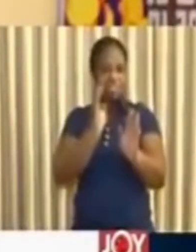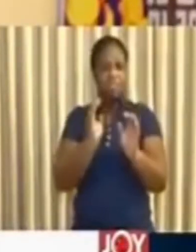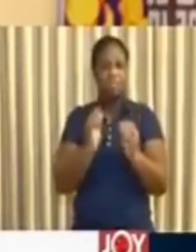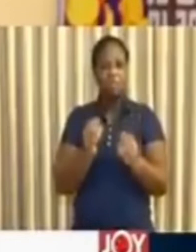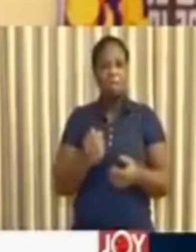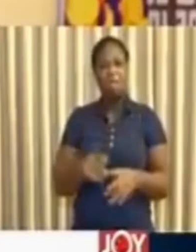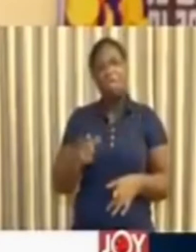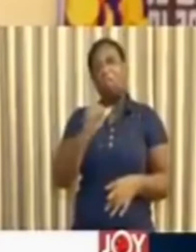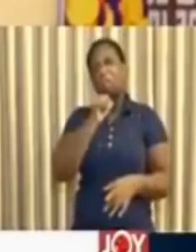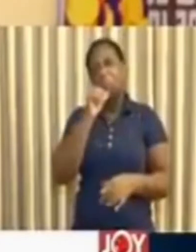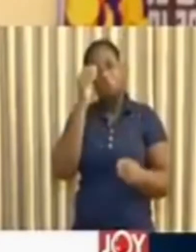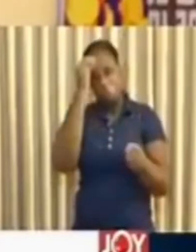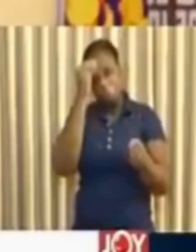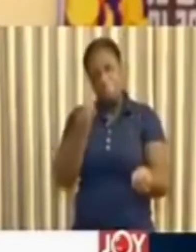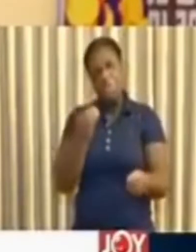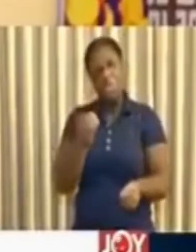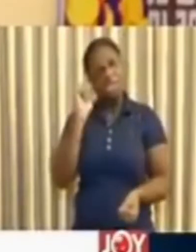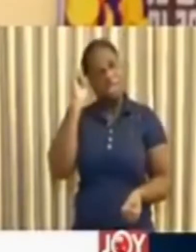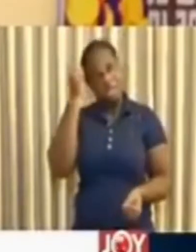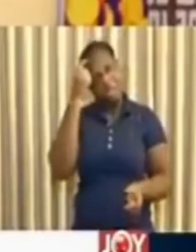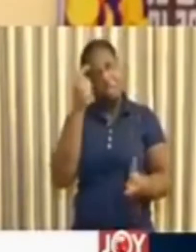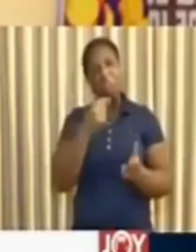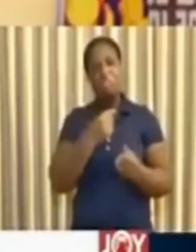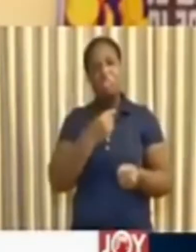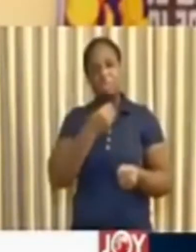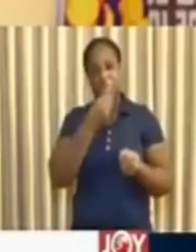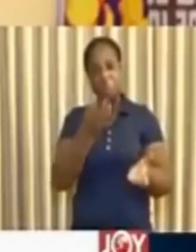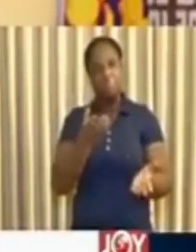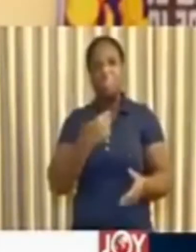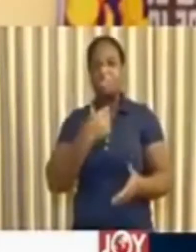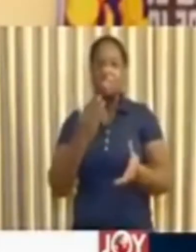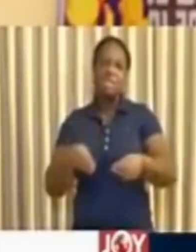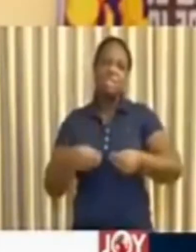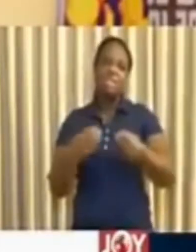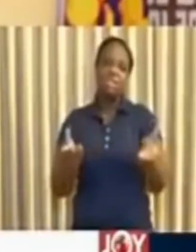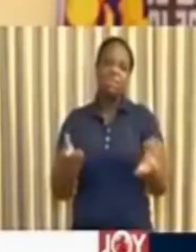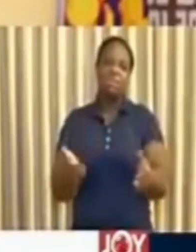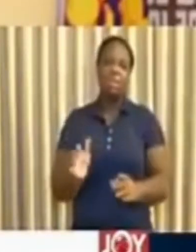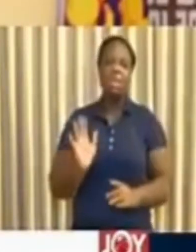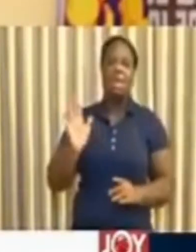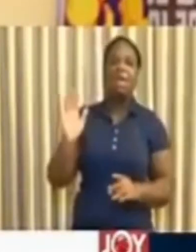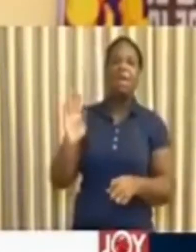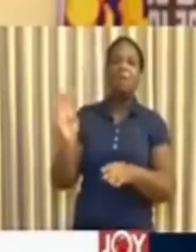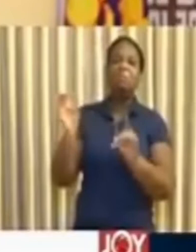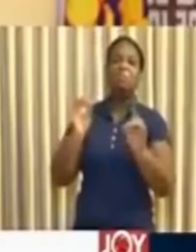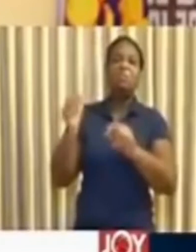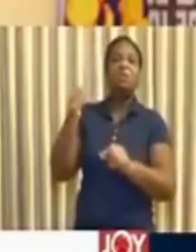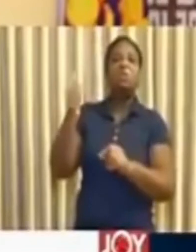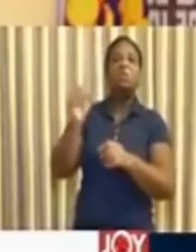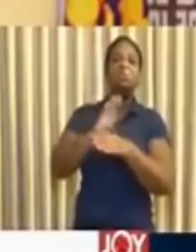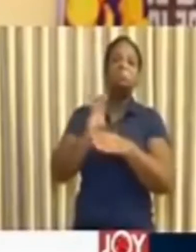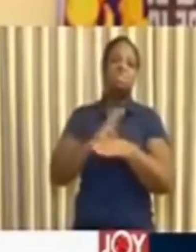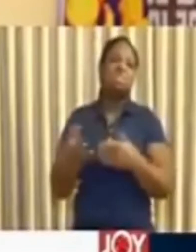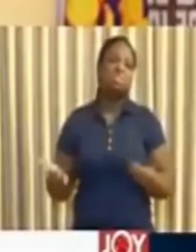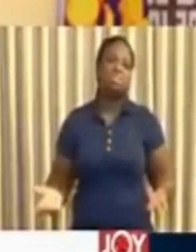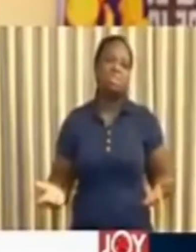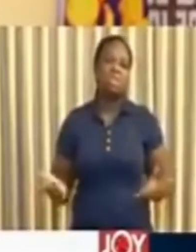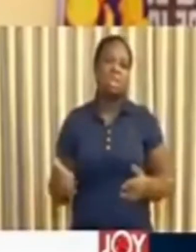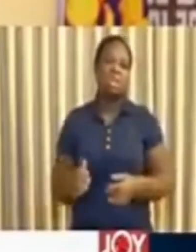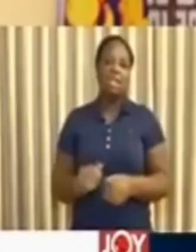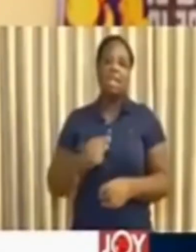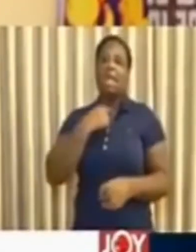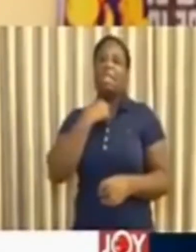regulations and continuing with the business as usual attitude, even to the extent of